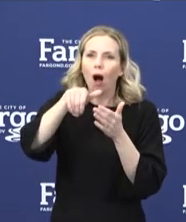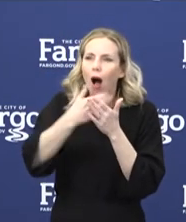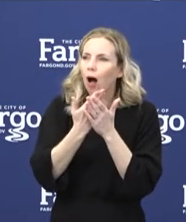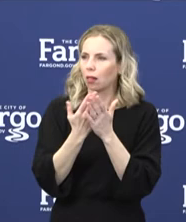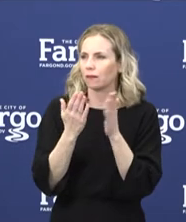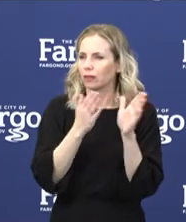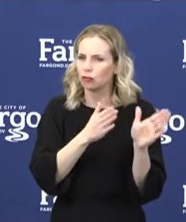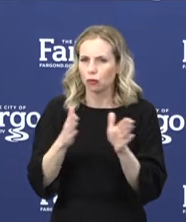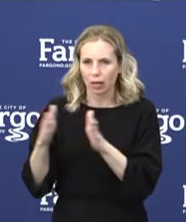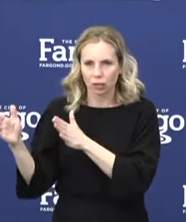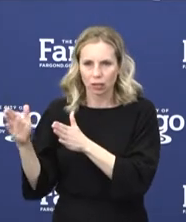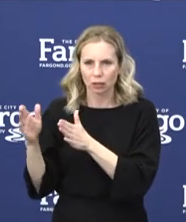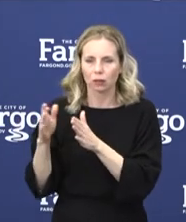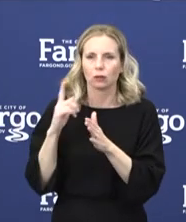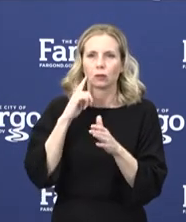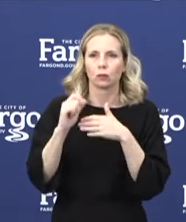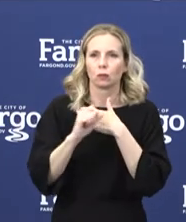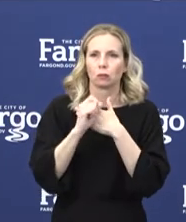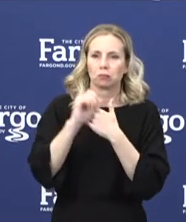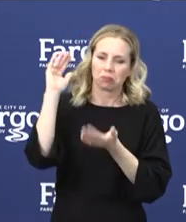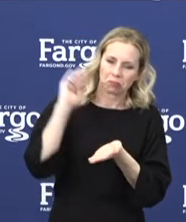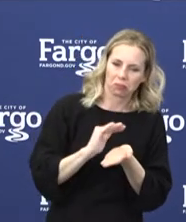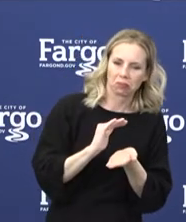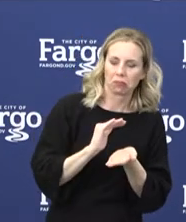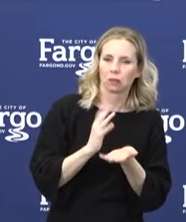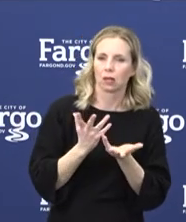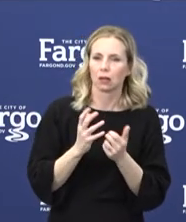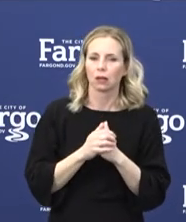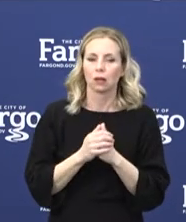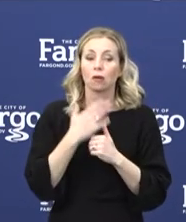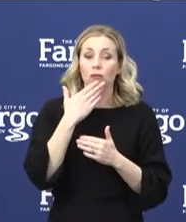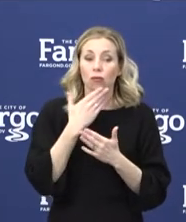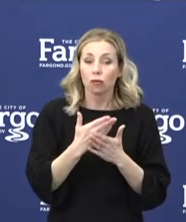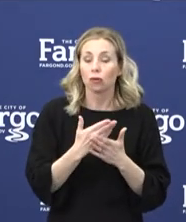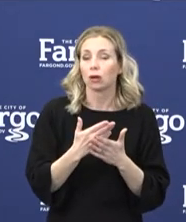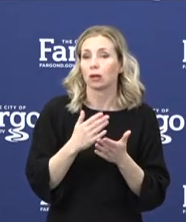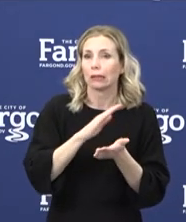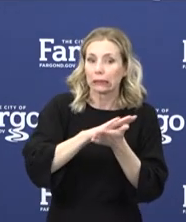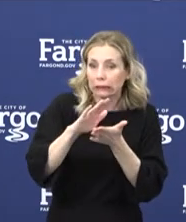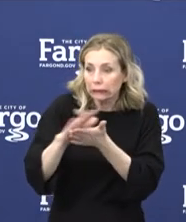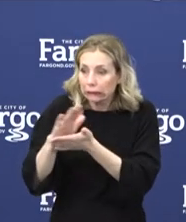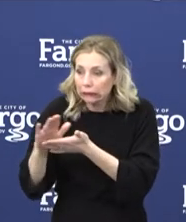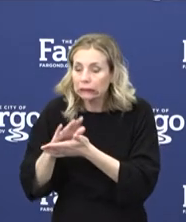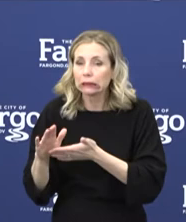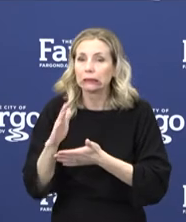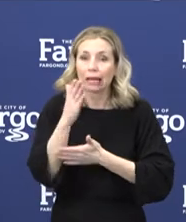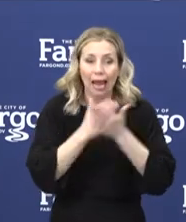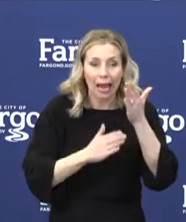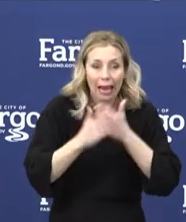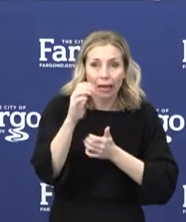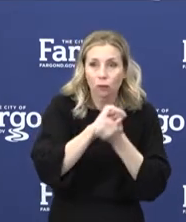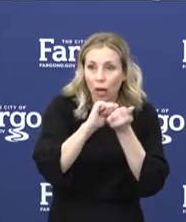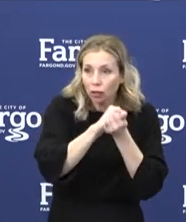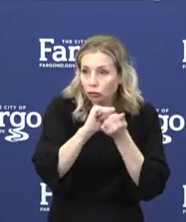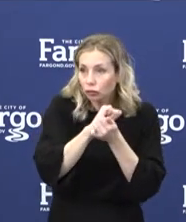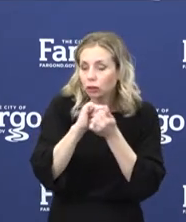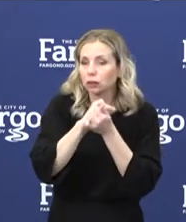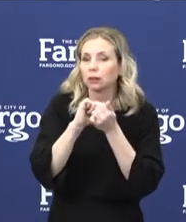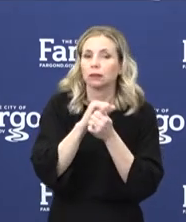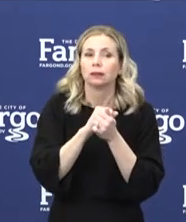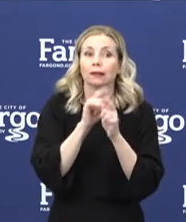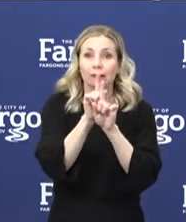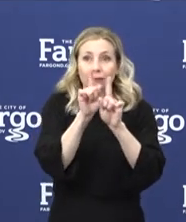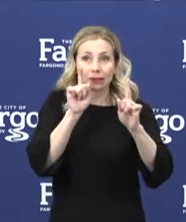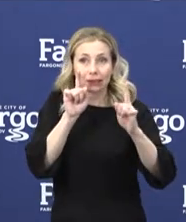reduce risk to our community. So again, the good hand hygiene, the cleaning of surfaces frequently, maintaining physical distance,